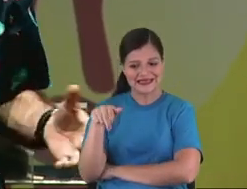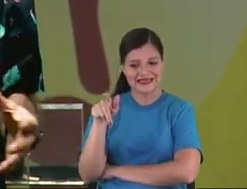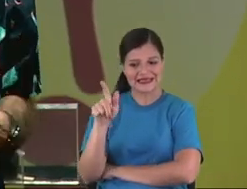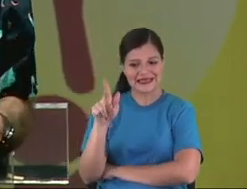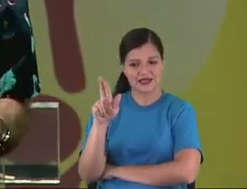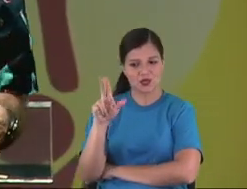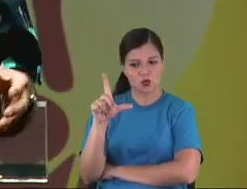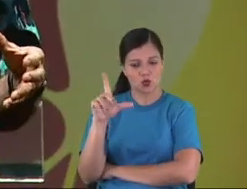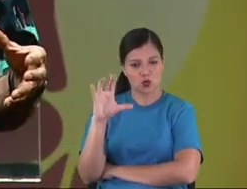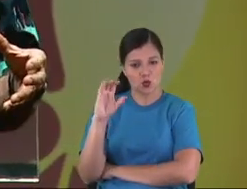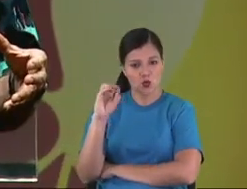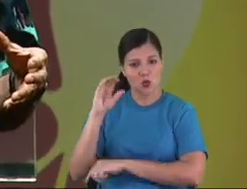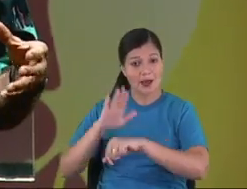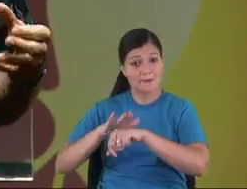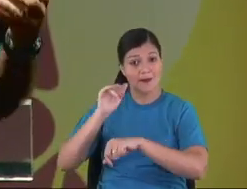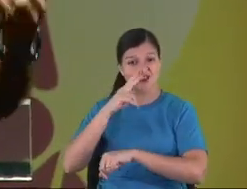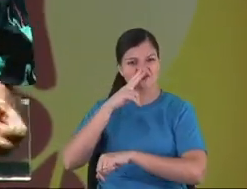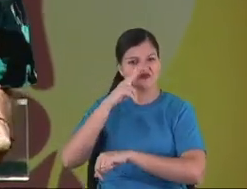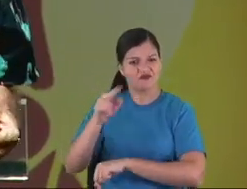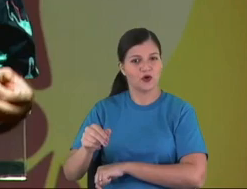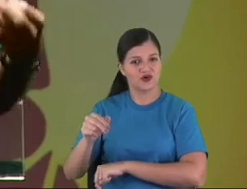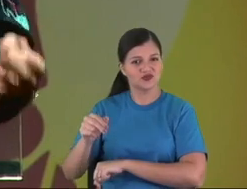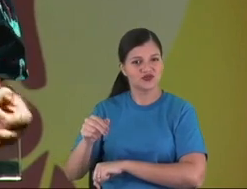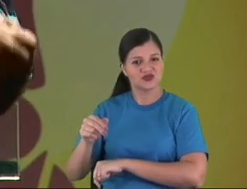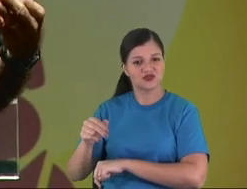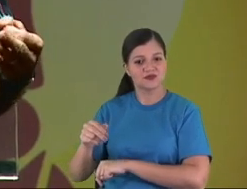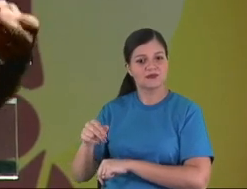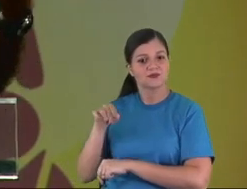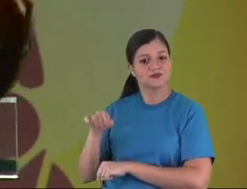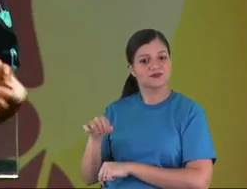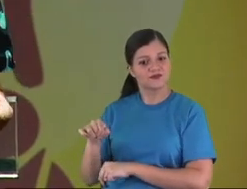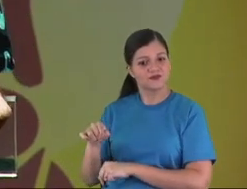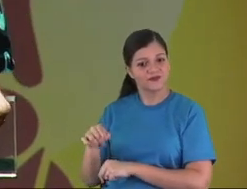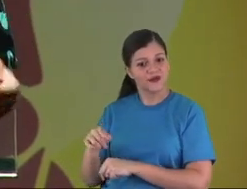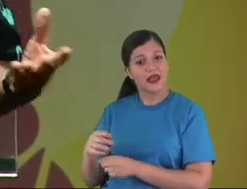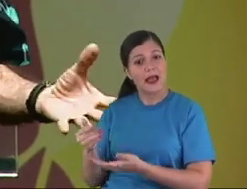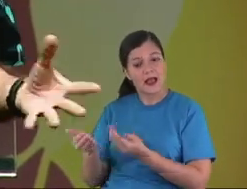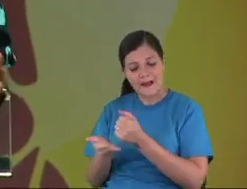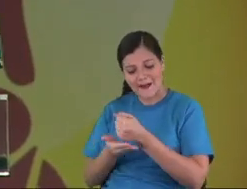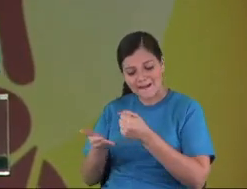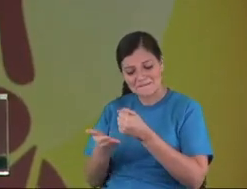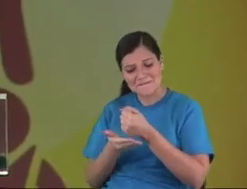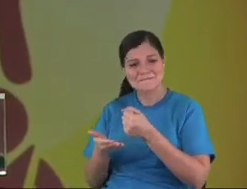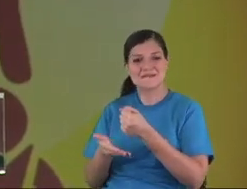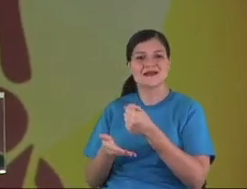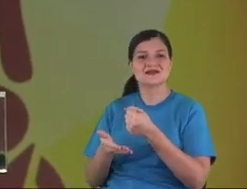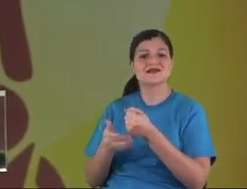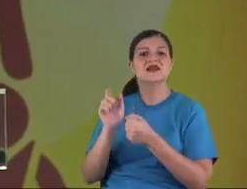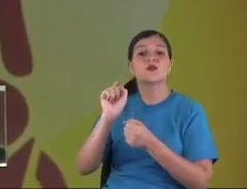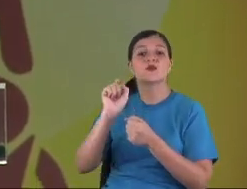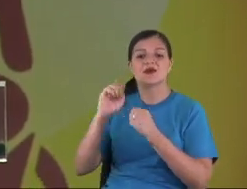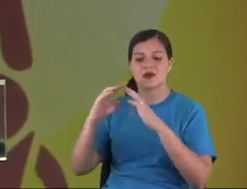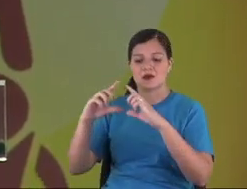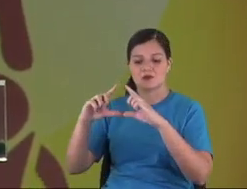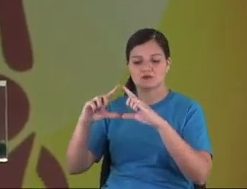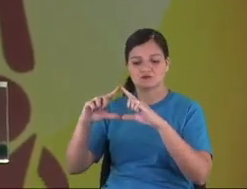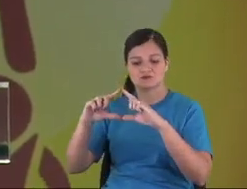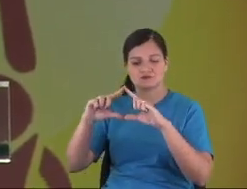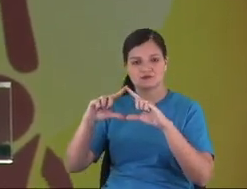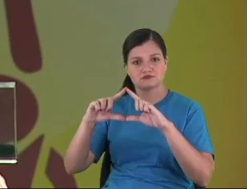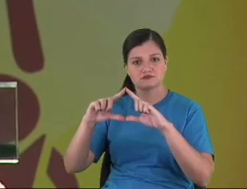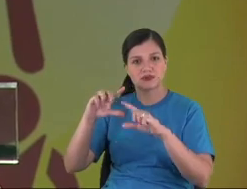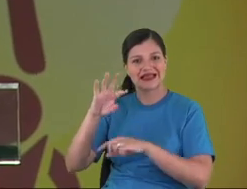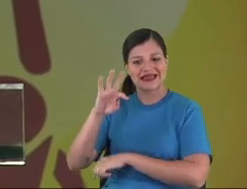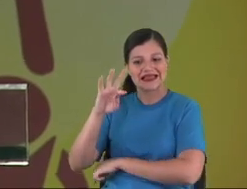basic structure for an engineer. All the things that make the things together